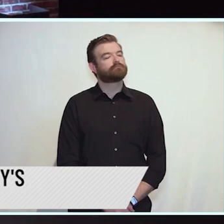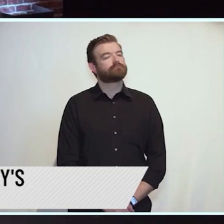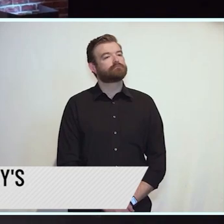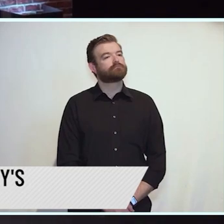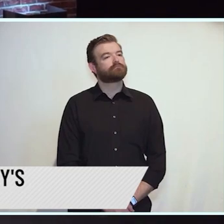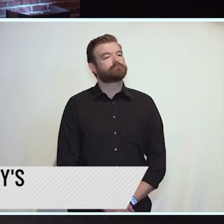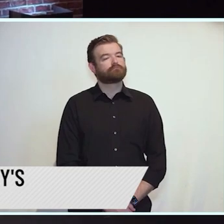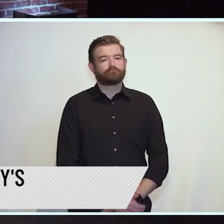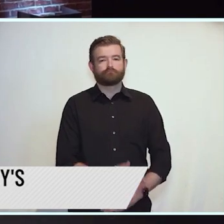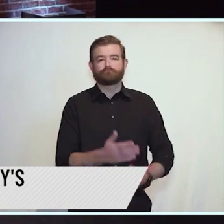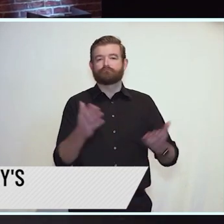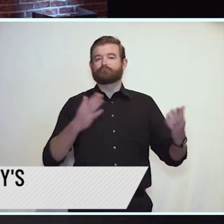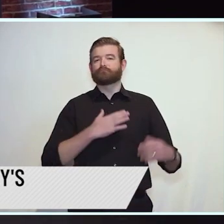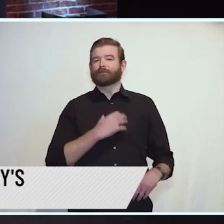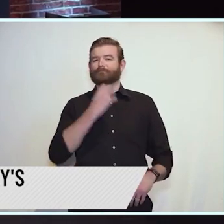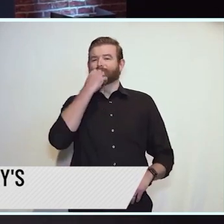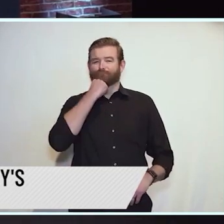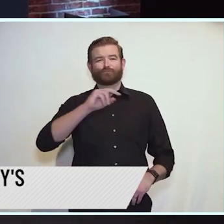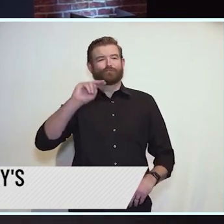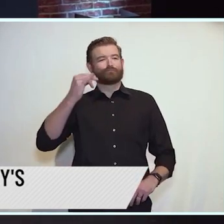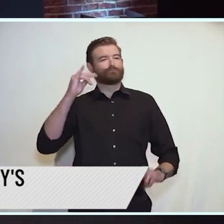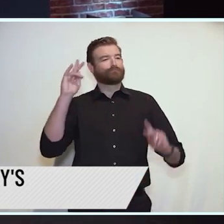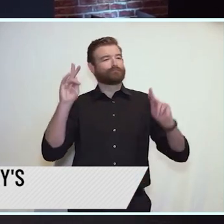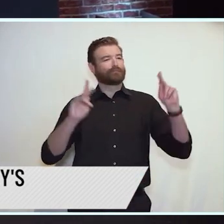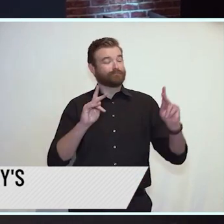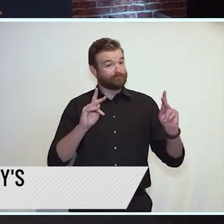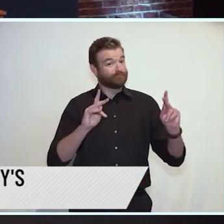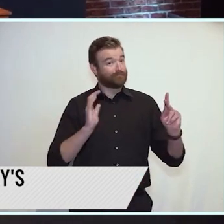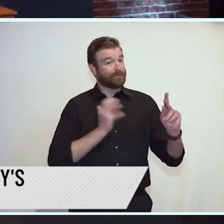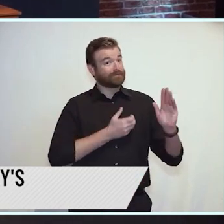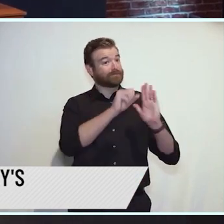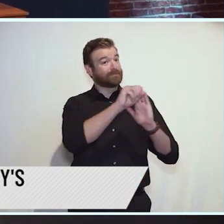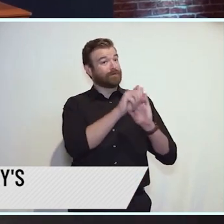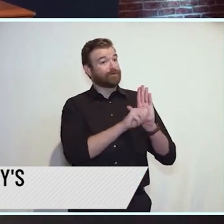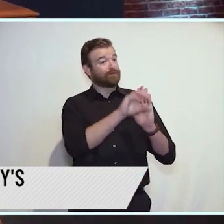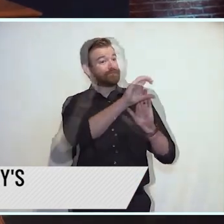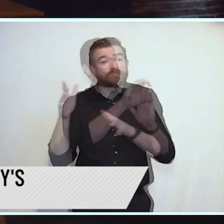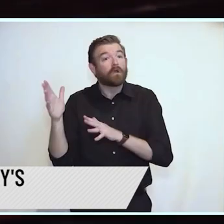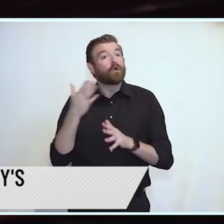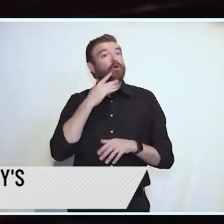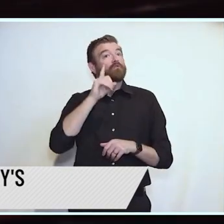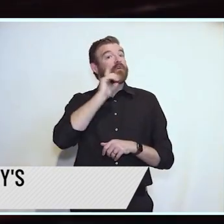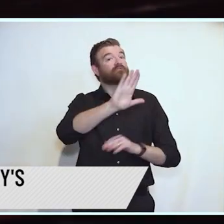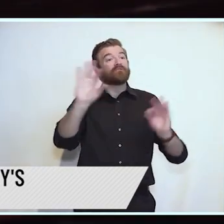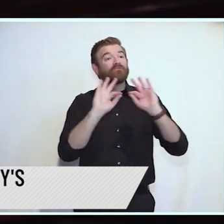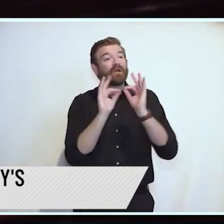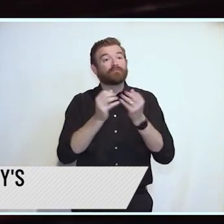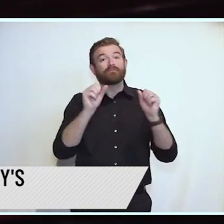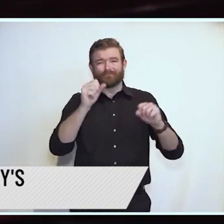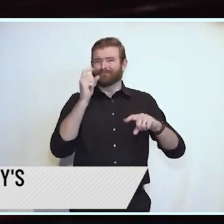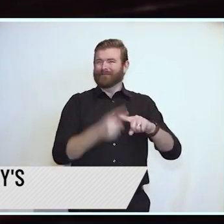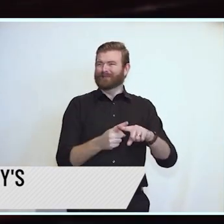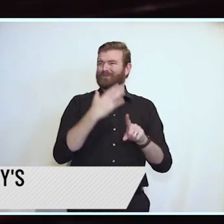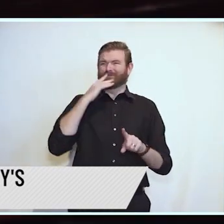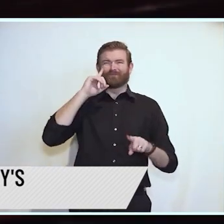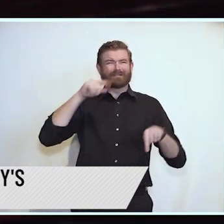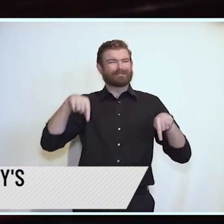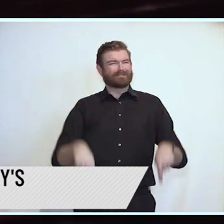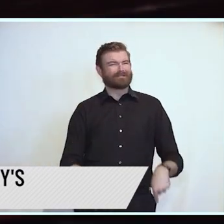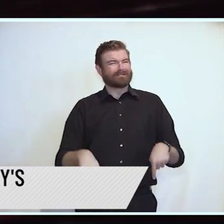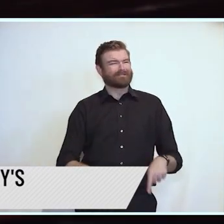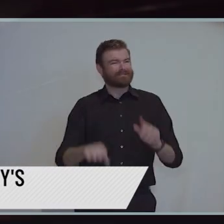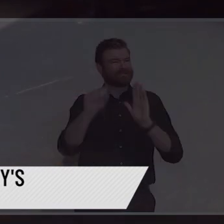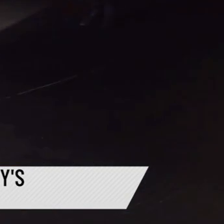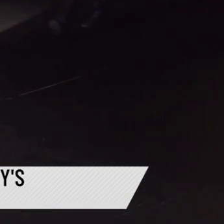that we may have had some more supplies on hand ready to roll out to help protect people from the